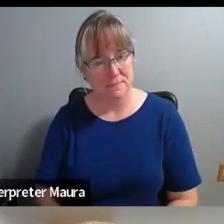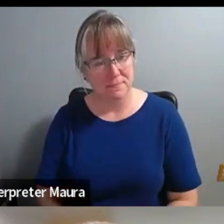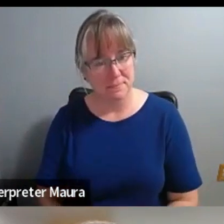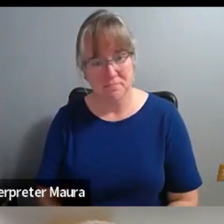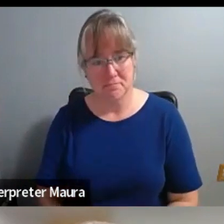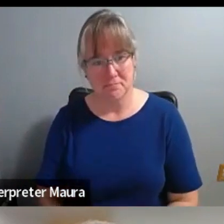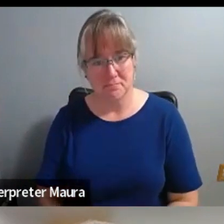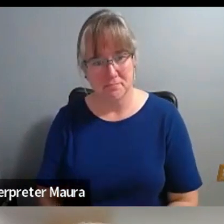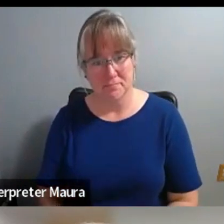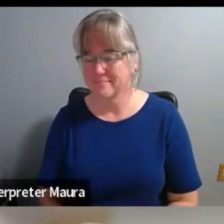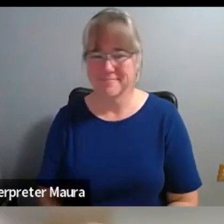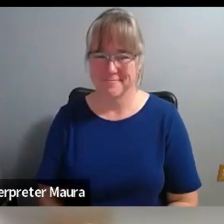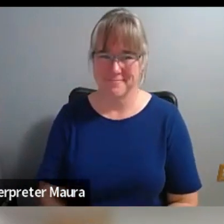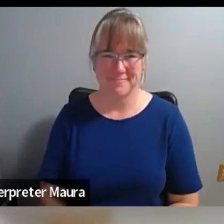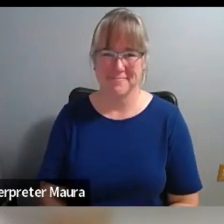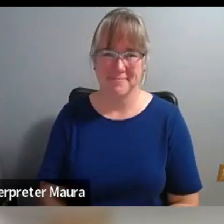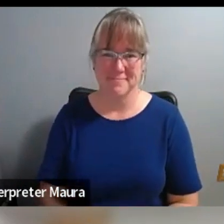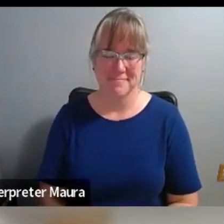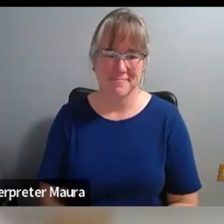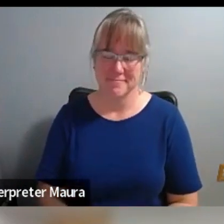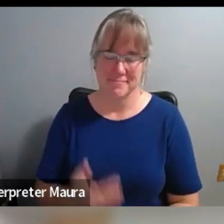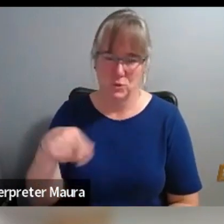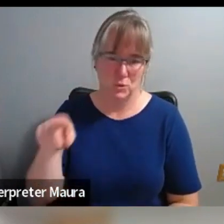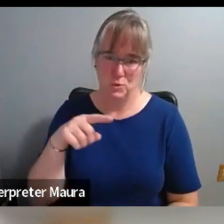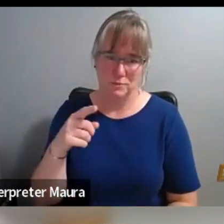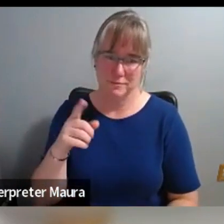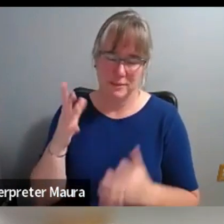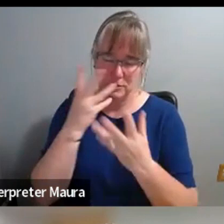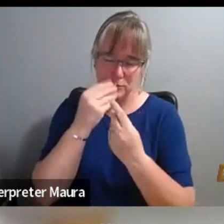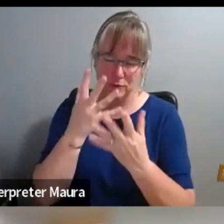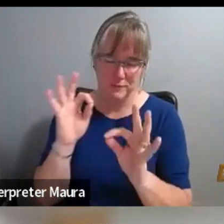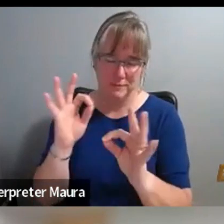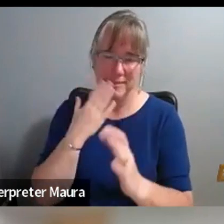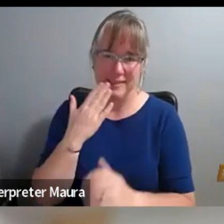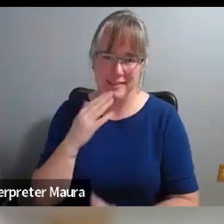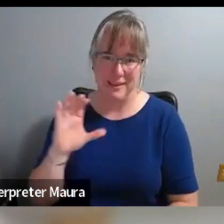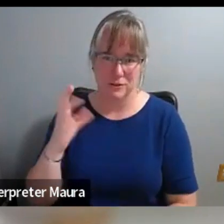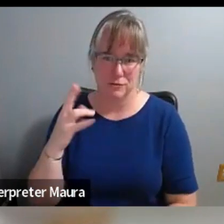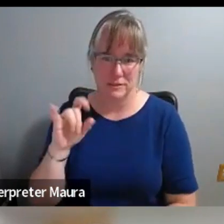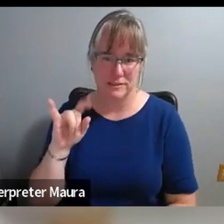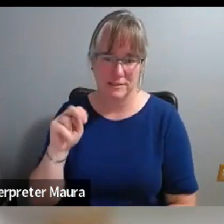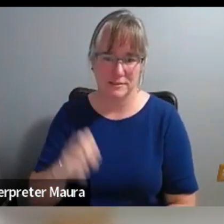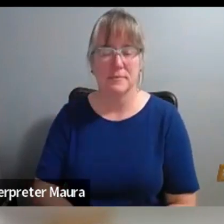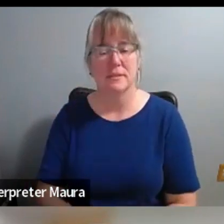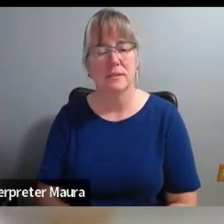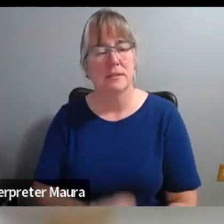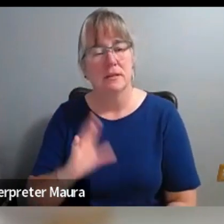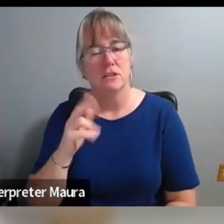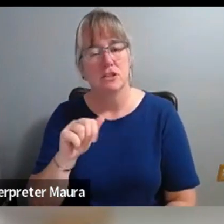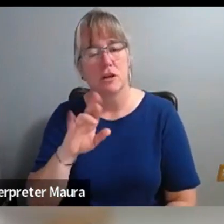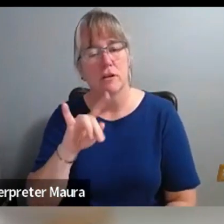No, no, I think you, that was beautiful. Thank you. Well, I want to go back to something you said, Glenn,